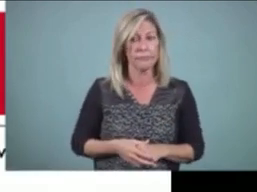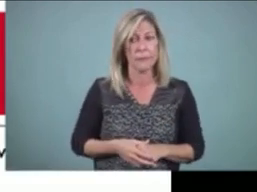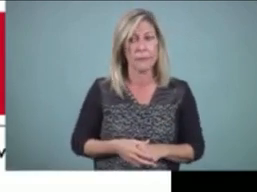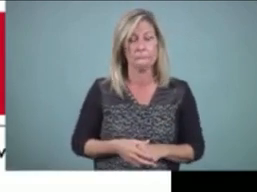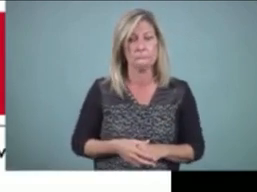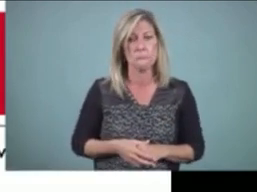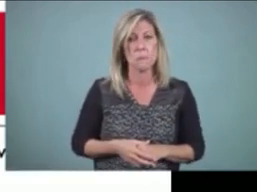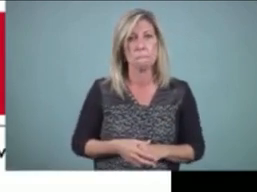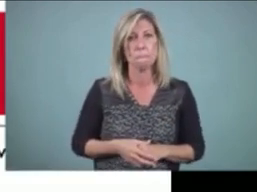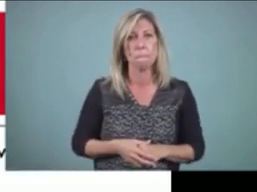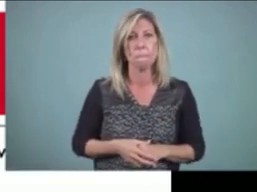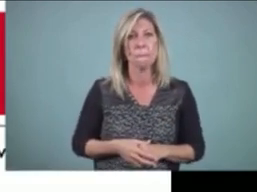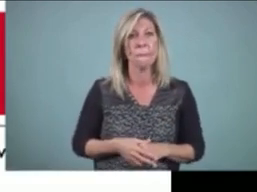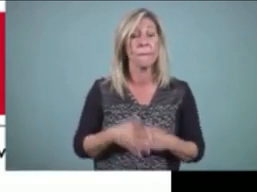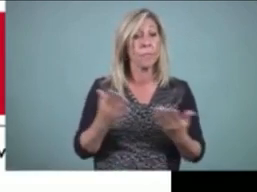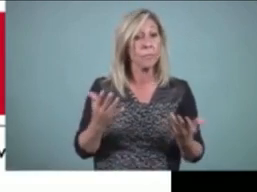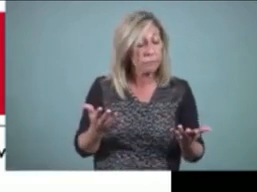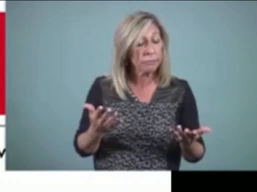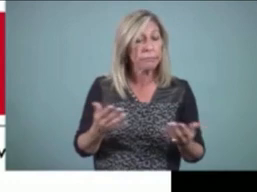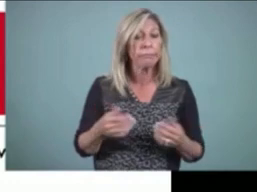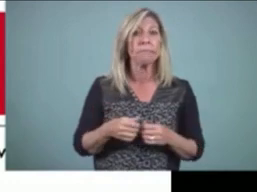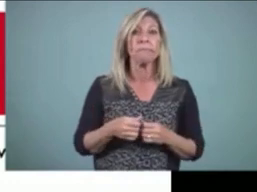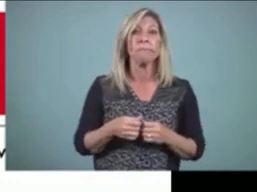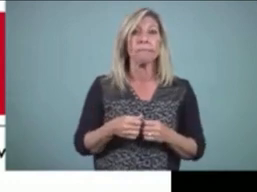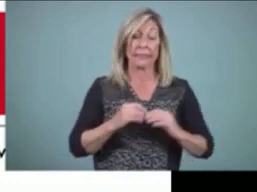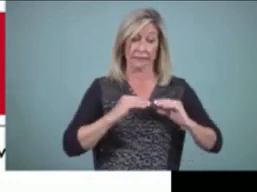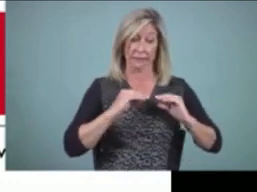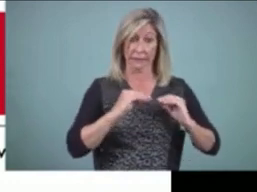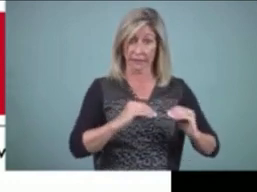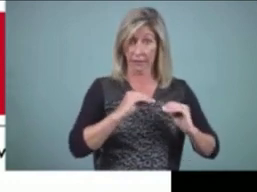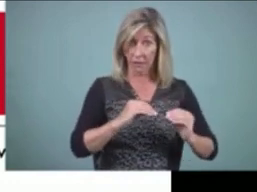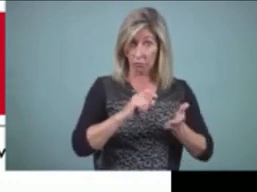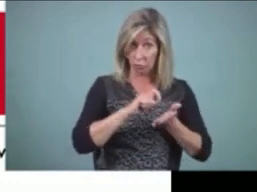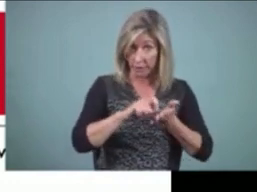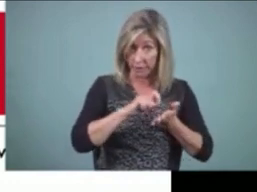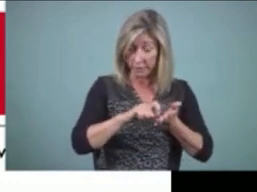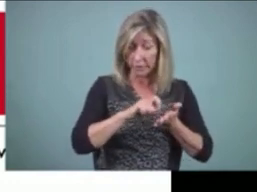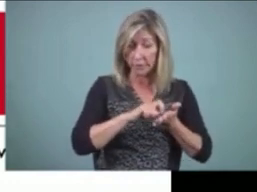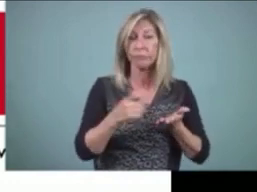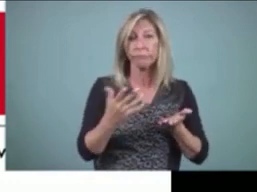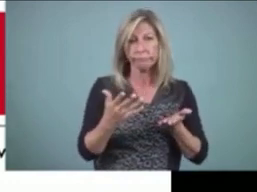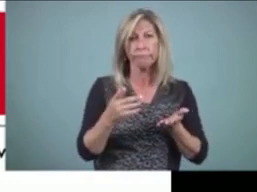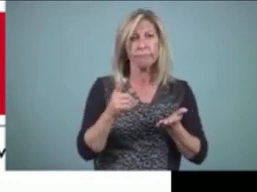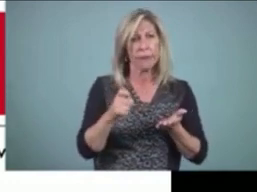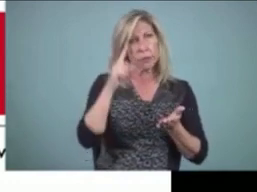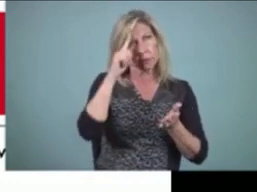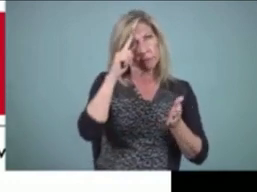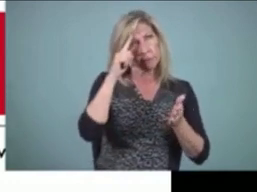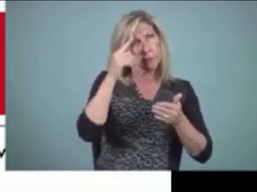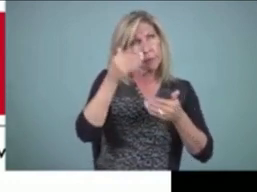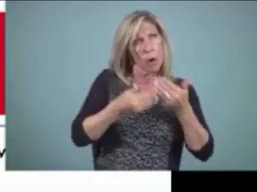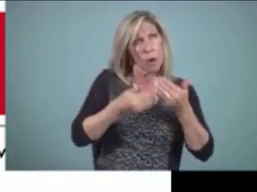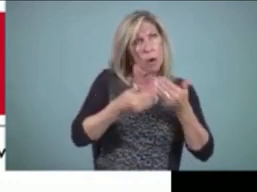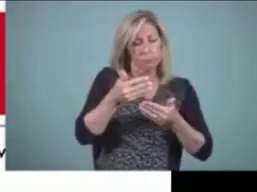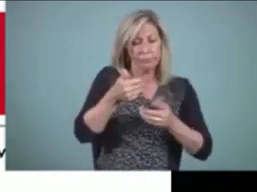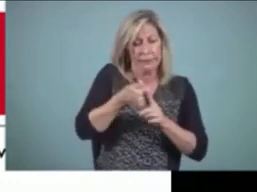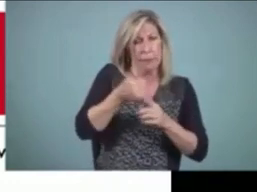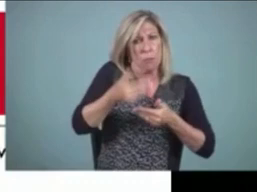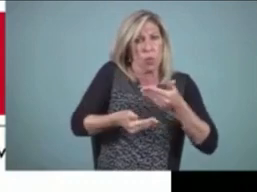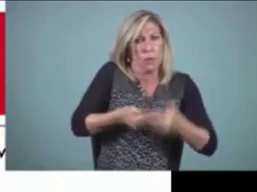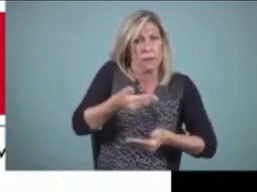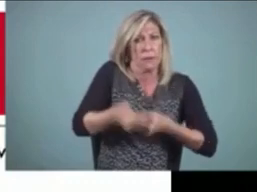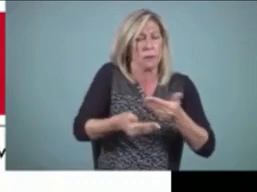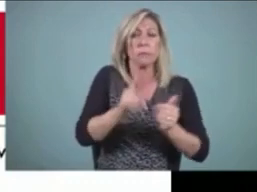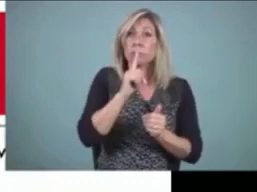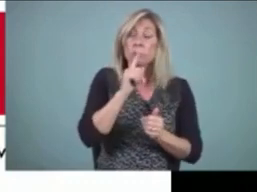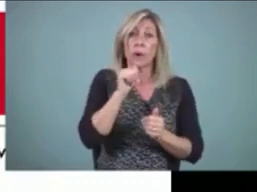So in other words, when we think about teaching writing, we need to think about writing as a process, not something formulaic